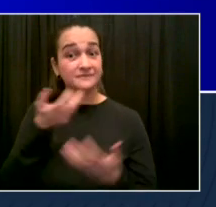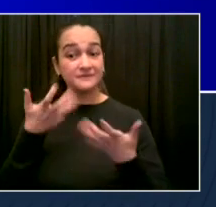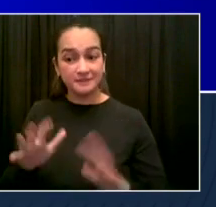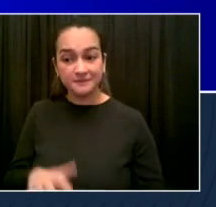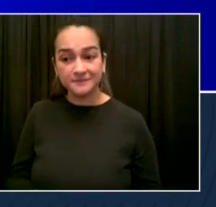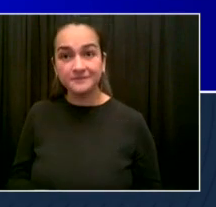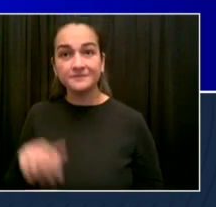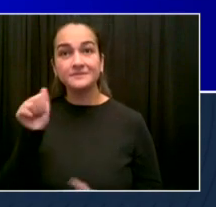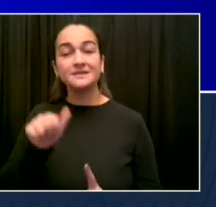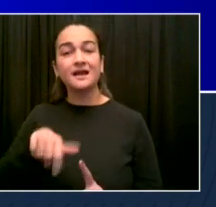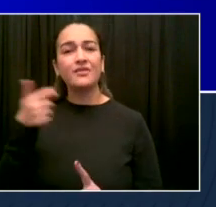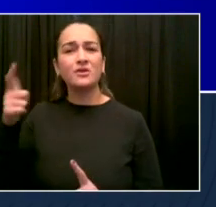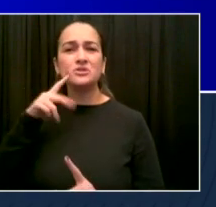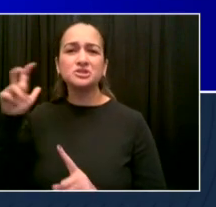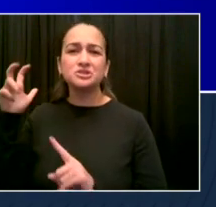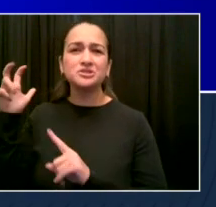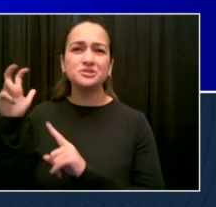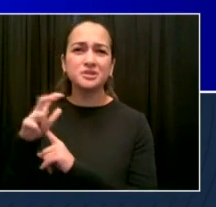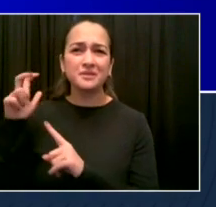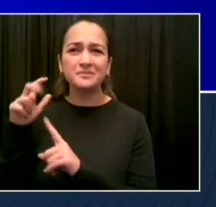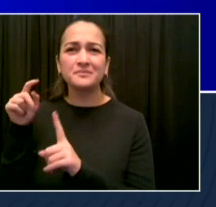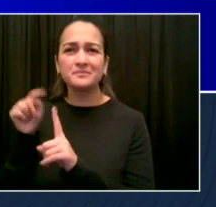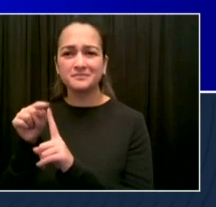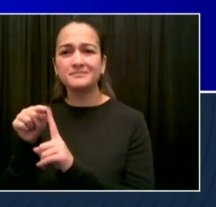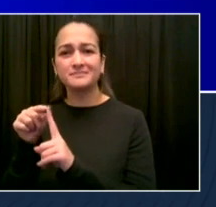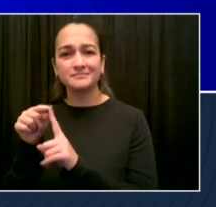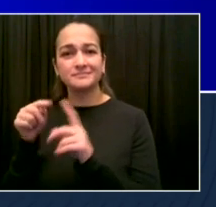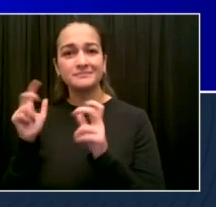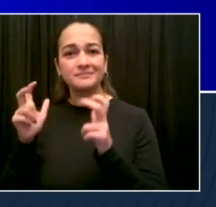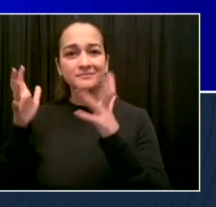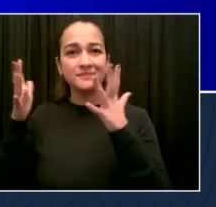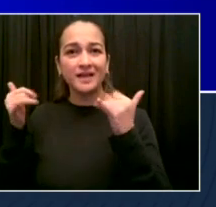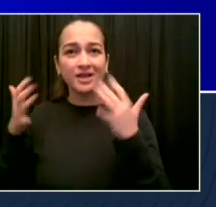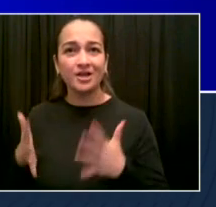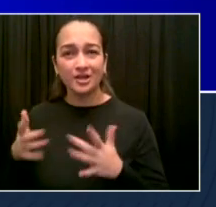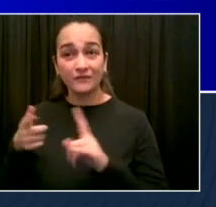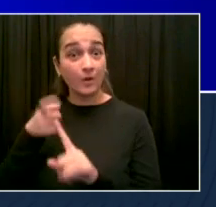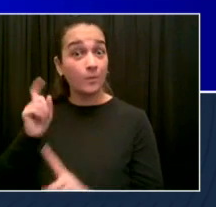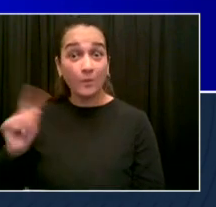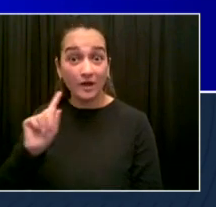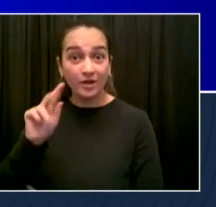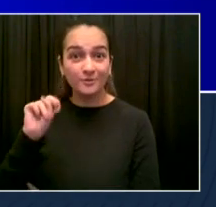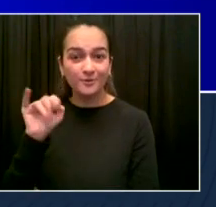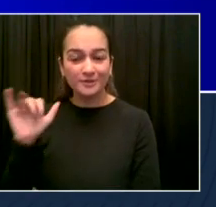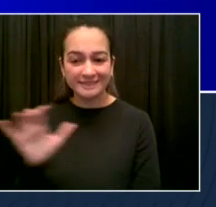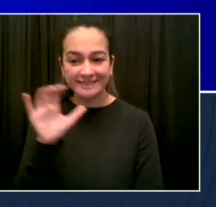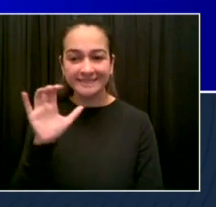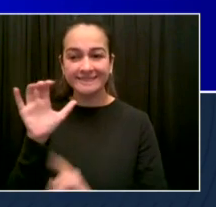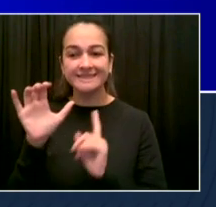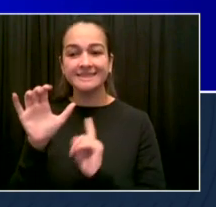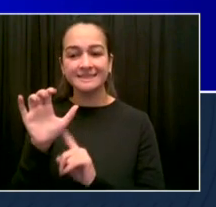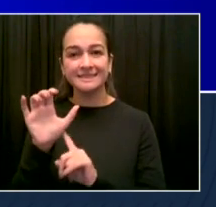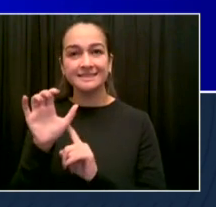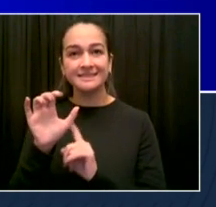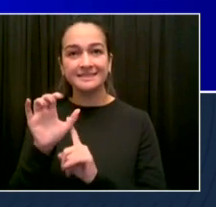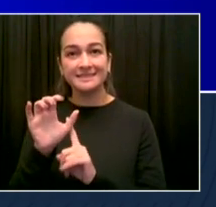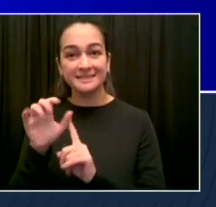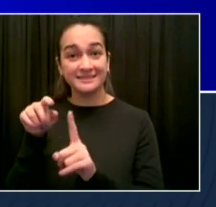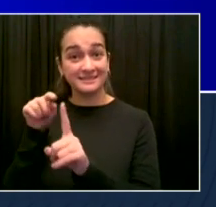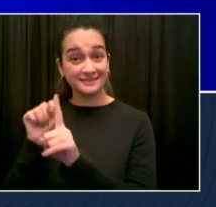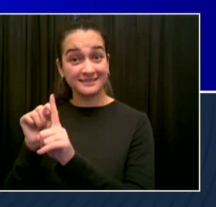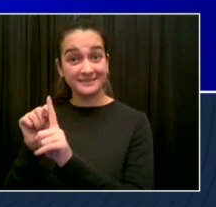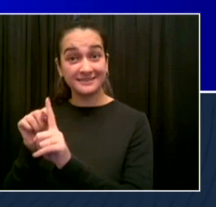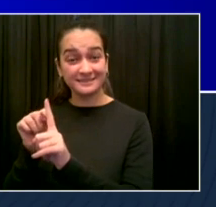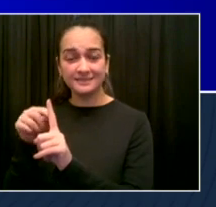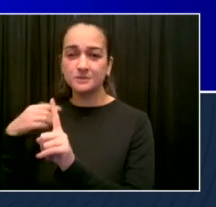and a graduate of Power Memorial, went on to one of the most amazing NBA careers in history and an